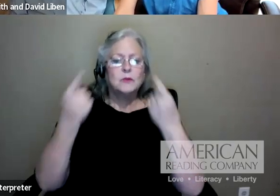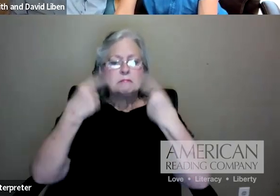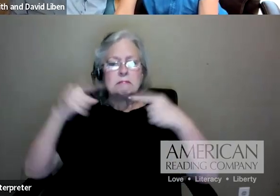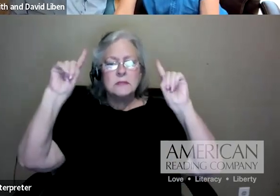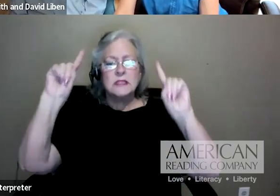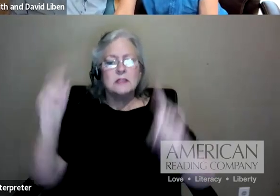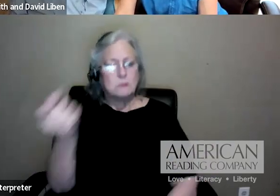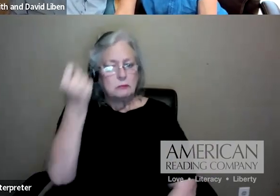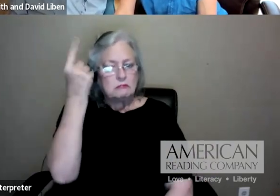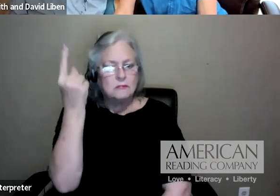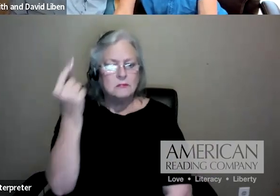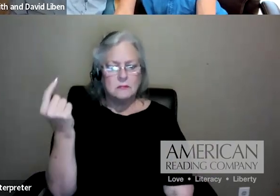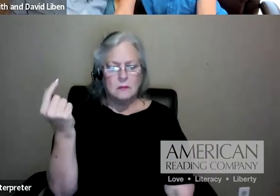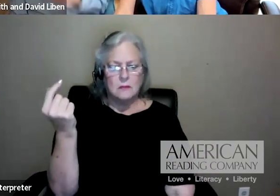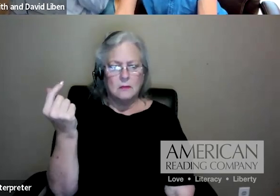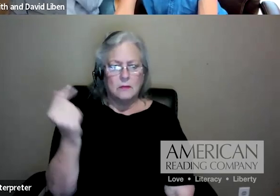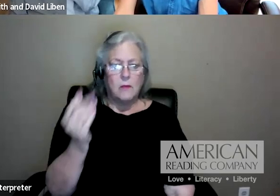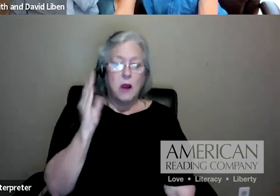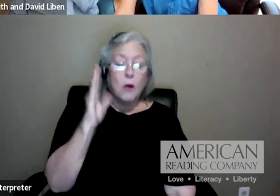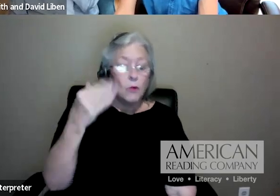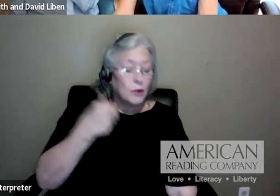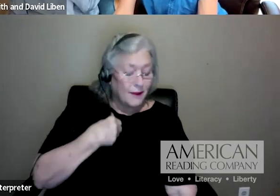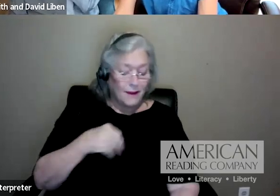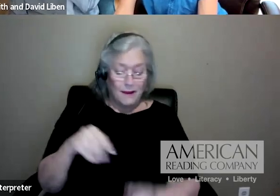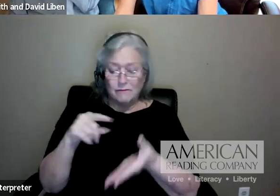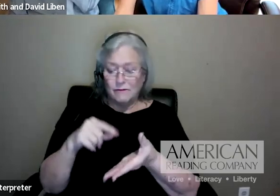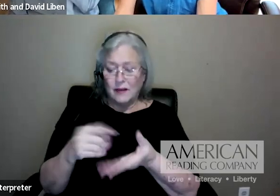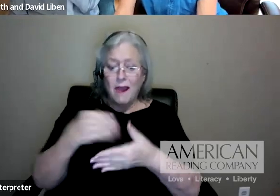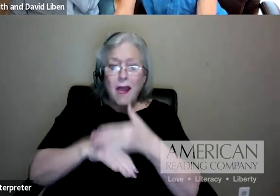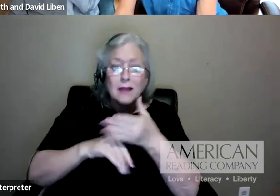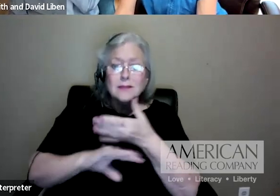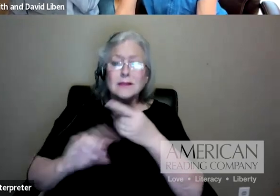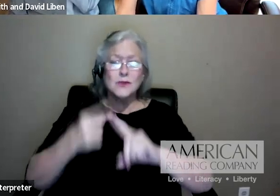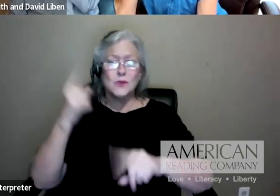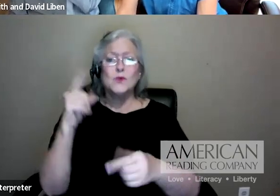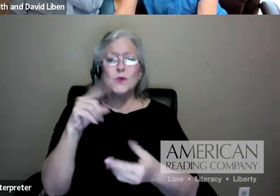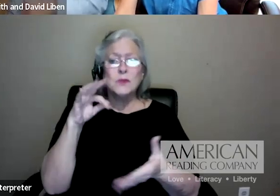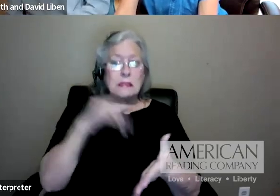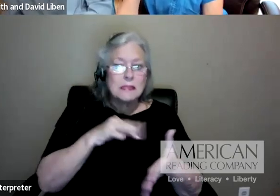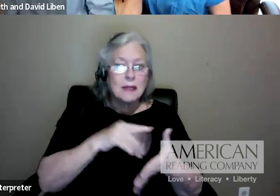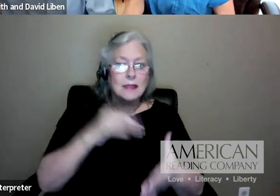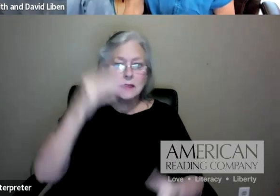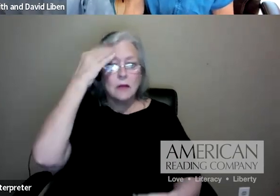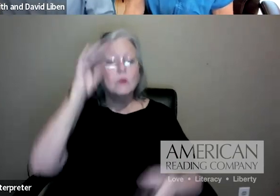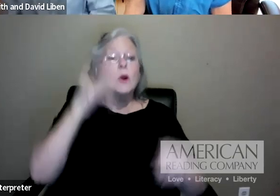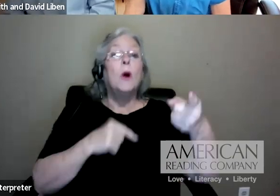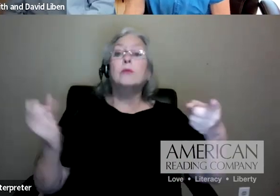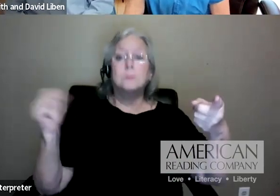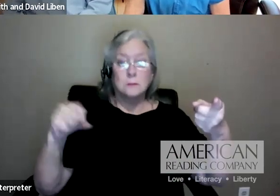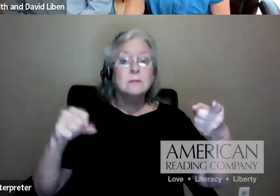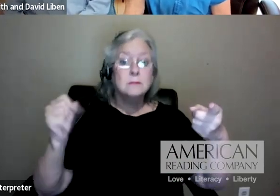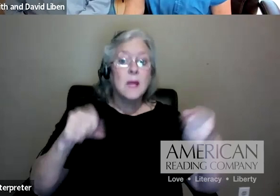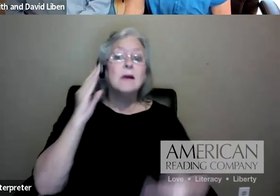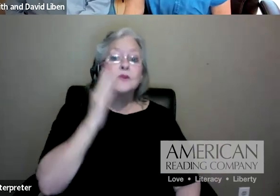access to some of these studies, but I'm sure. absolutely will, David. One of the things we'll do is follow up with